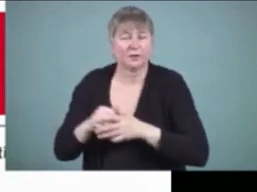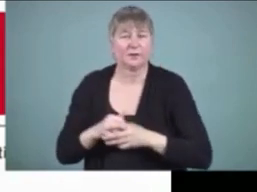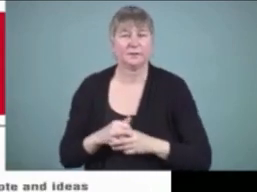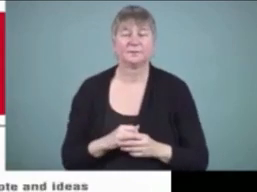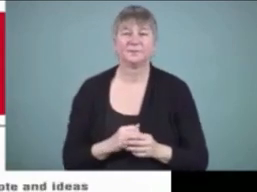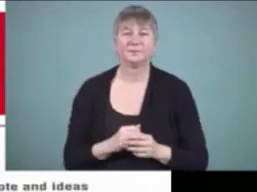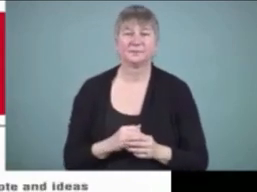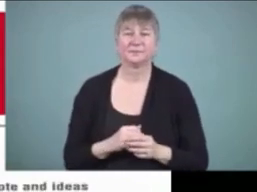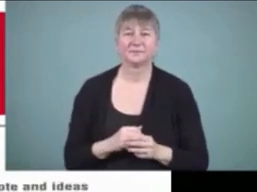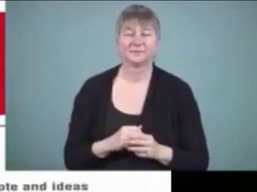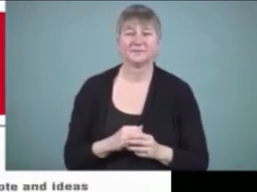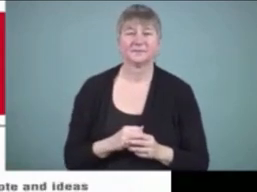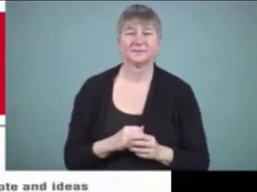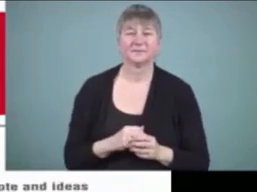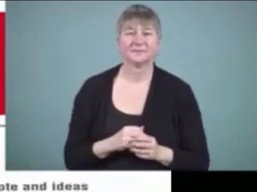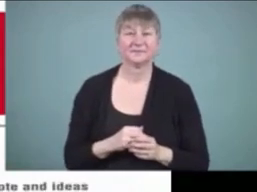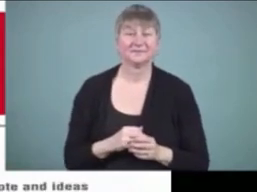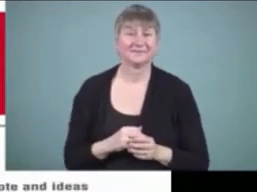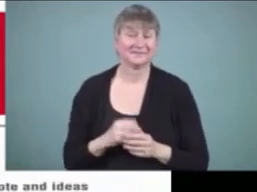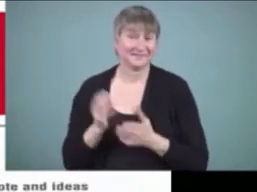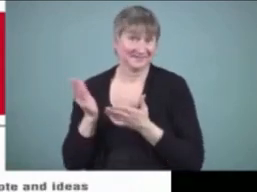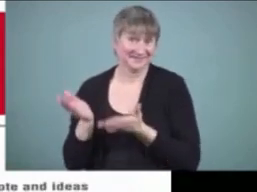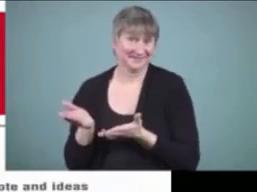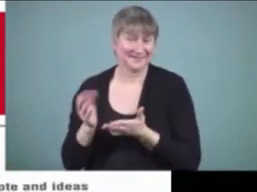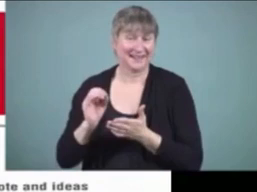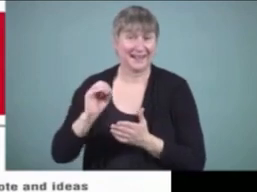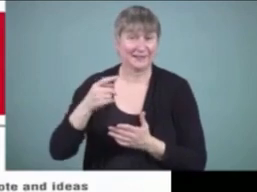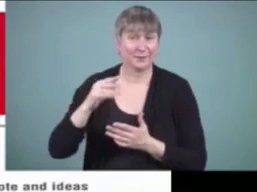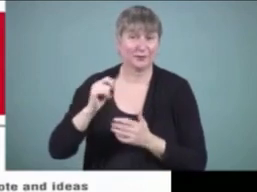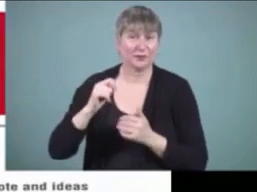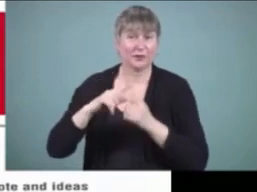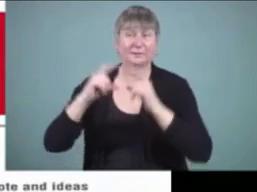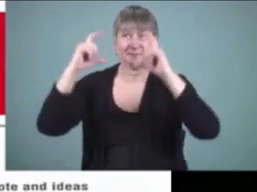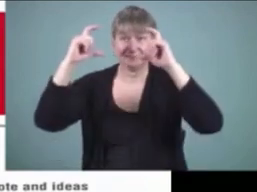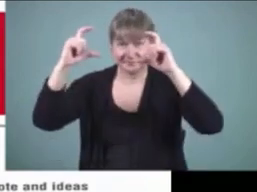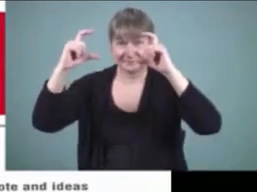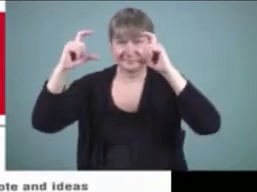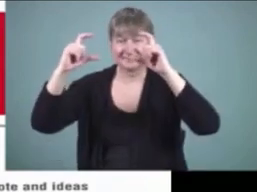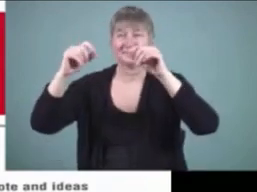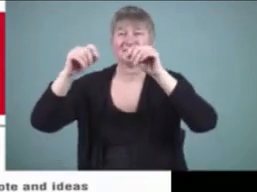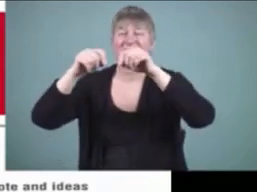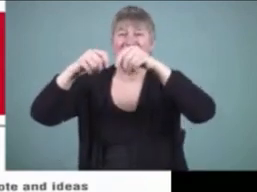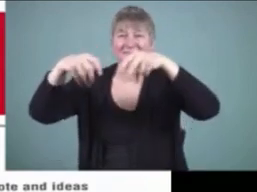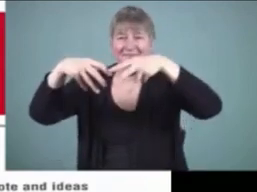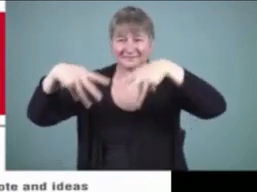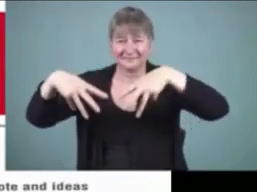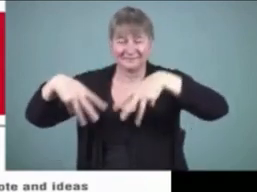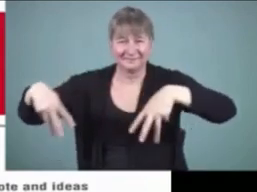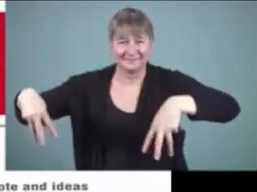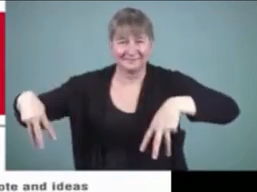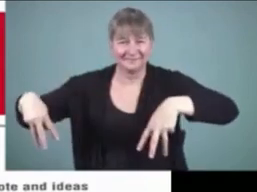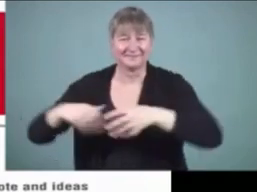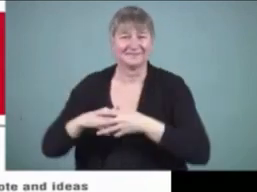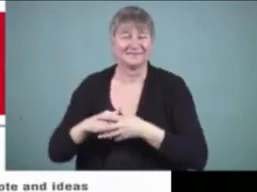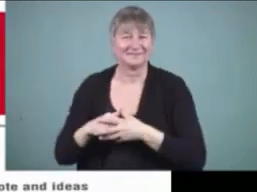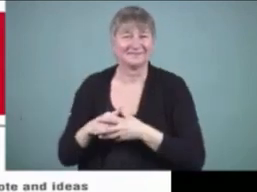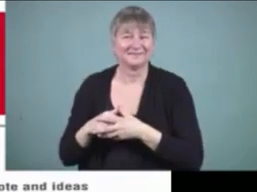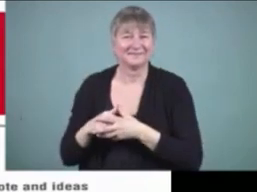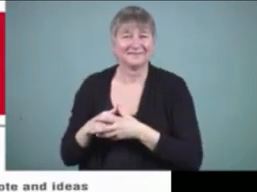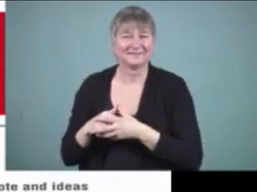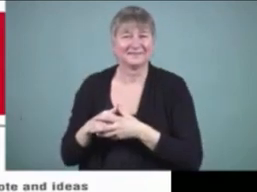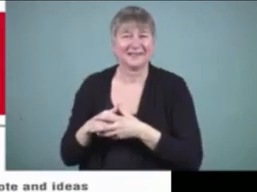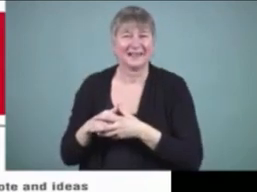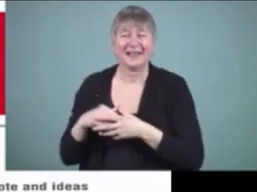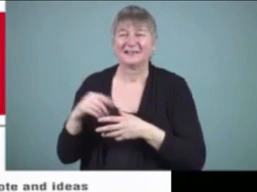slide you'll see um how the expository text is much more complex looks like a spider web it's not